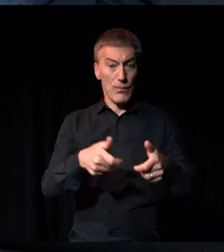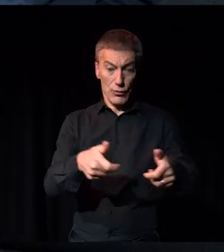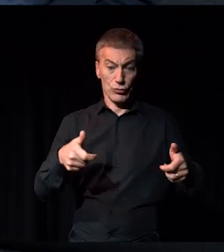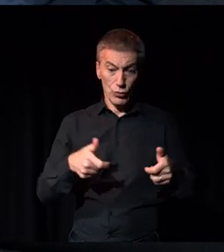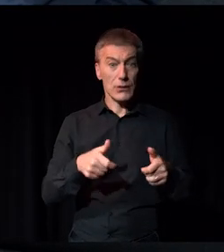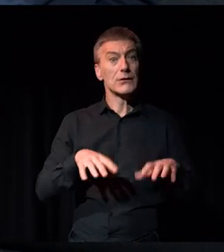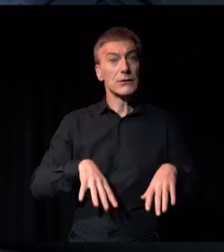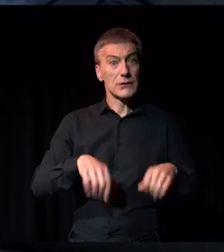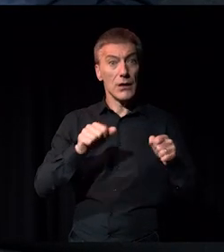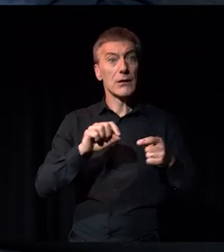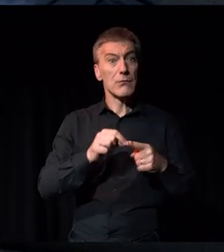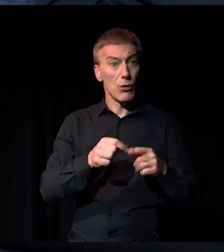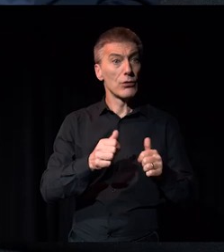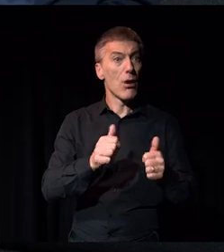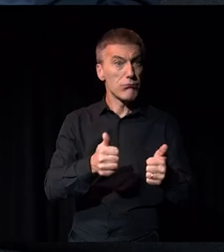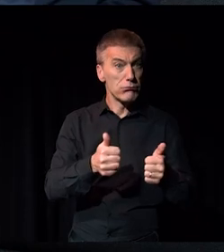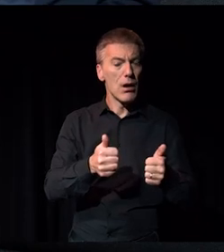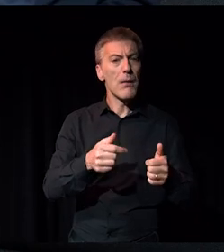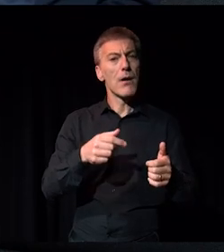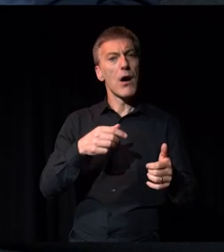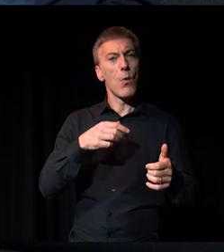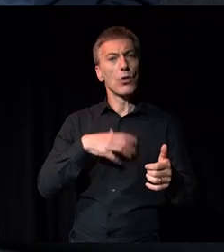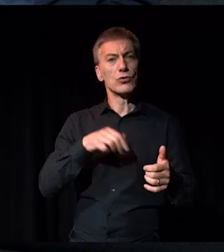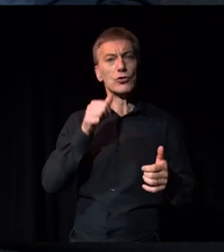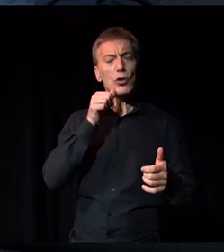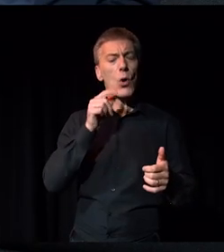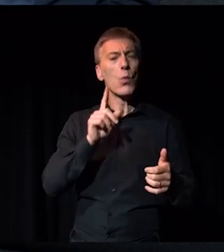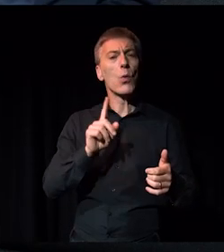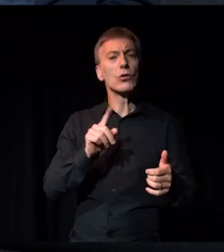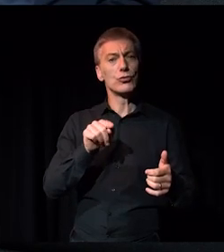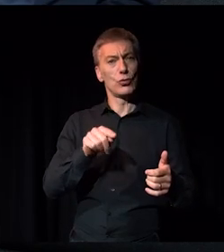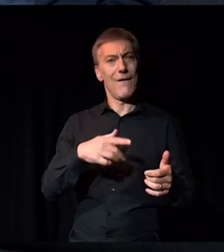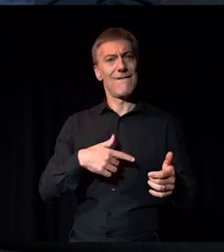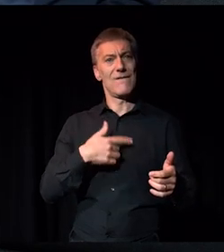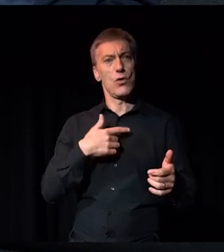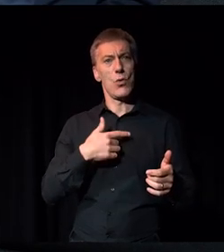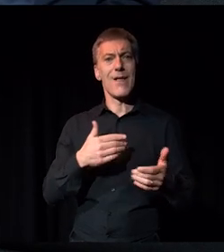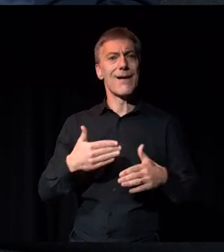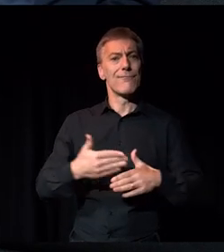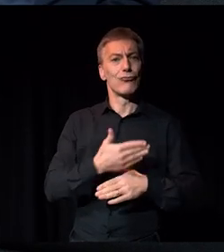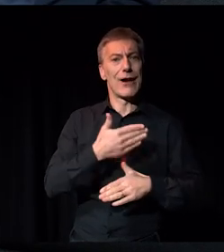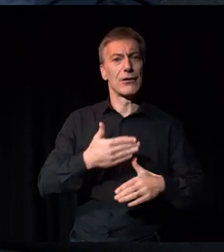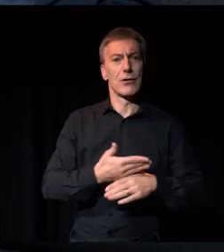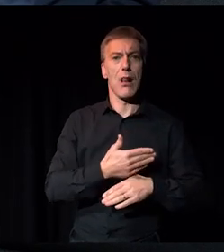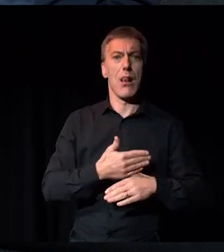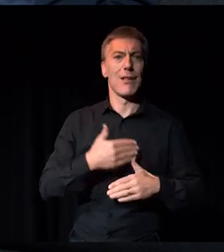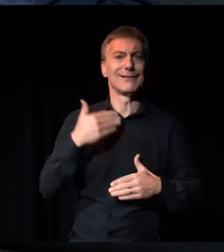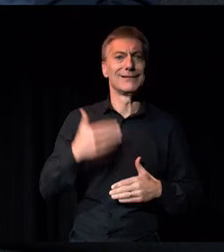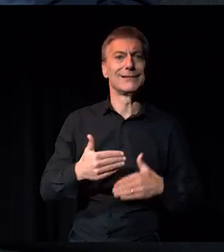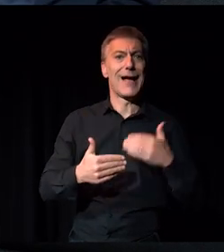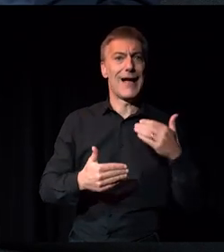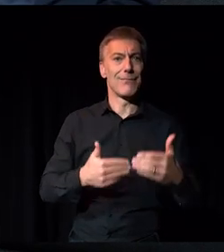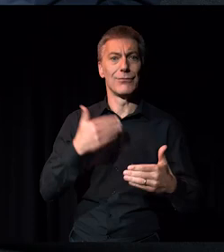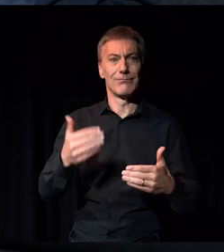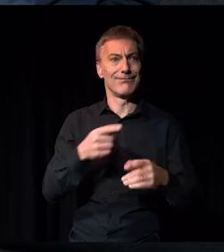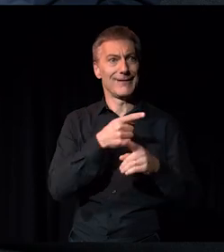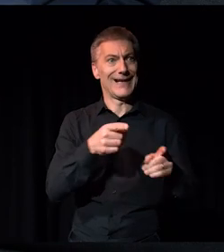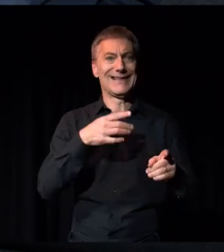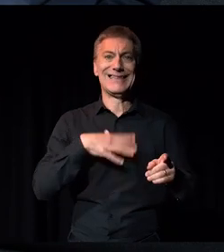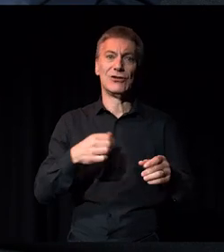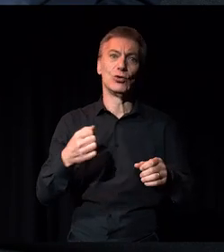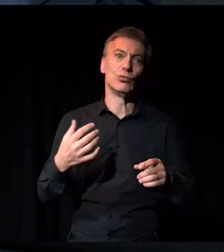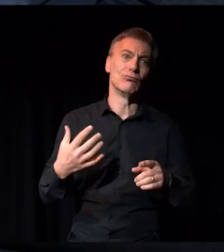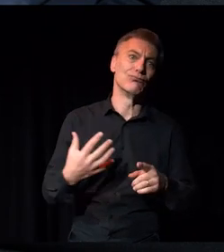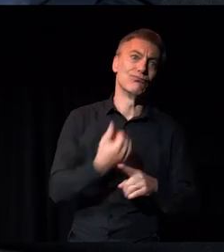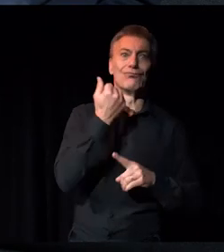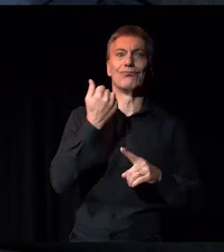good starting point for organisations, but I'm interested to ask what you think the practical steps that organisations should be taking